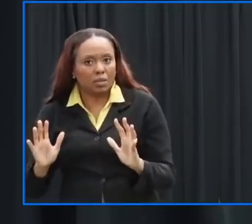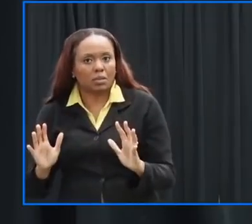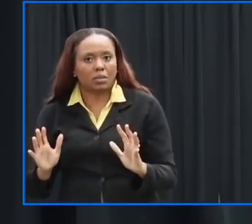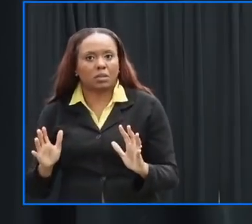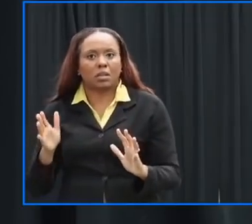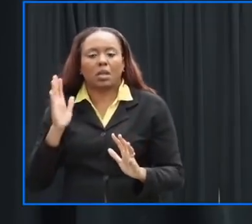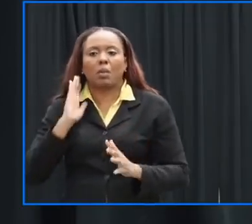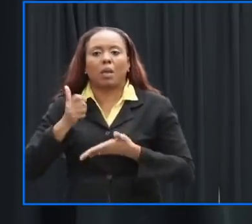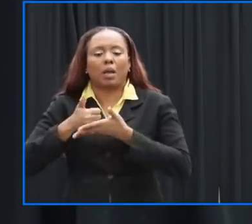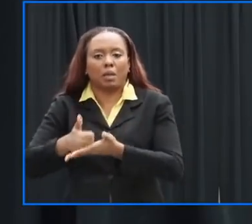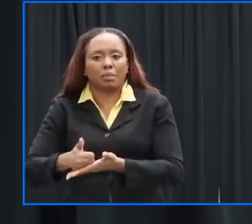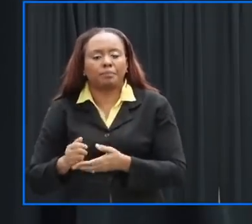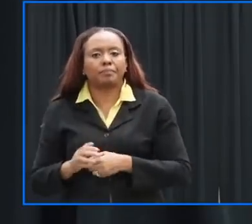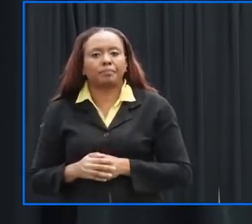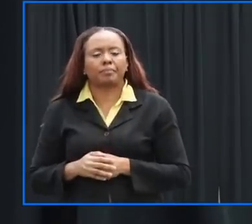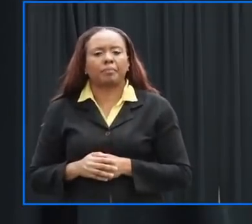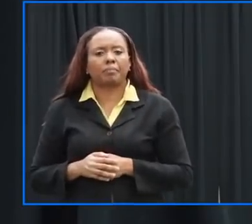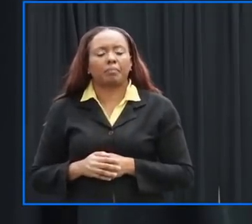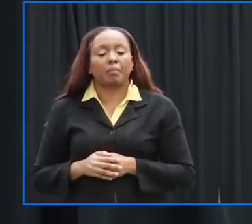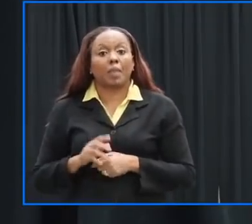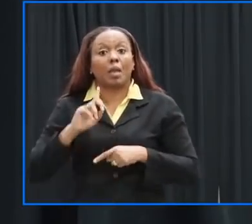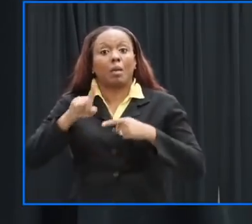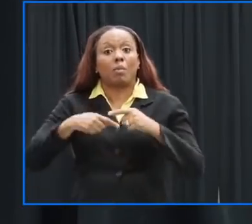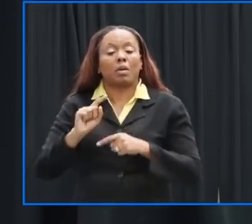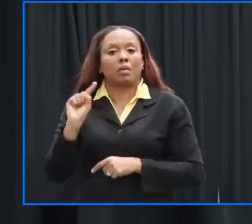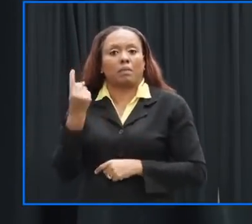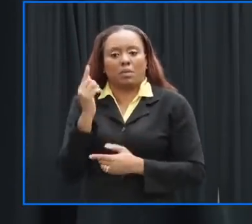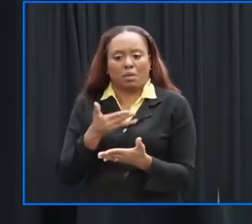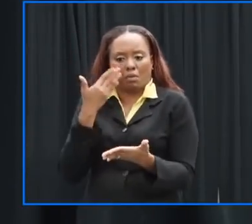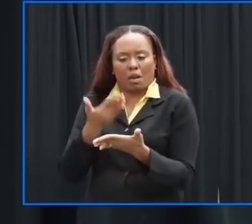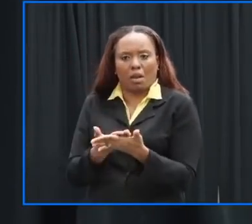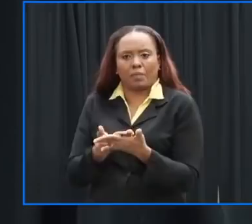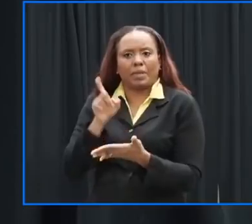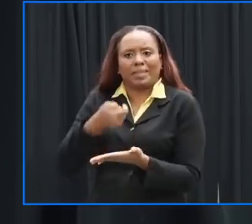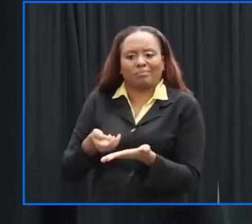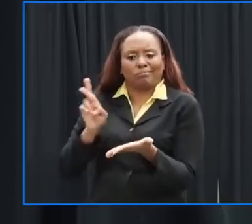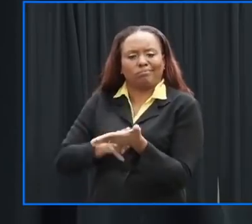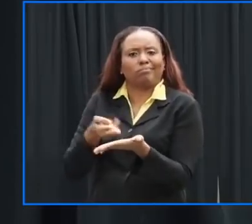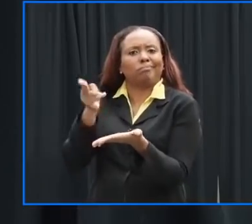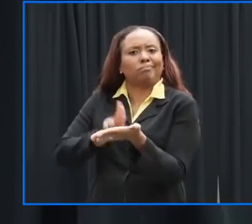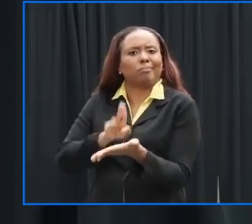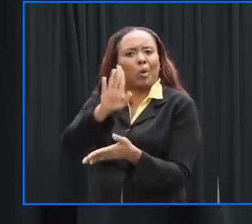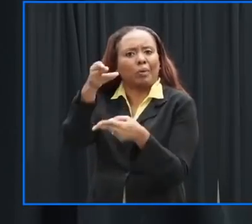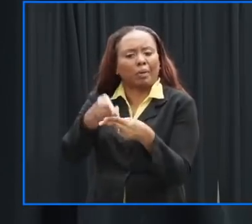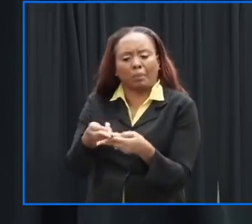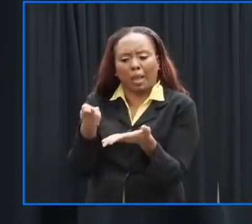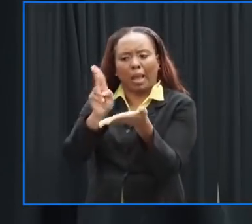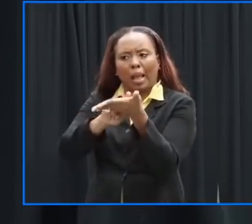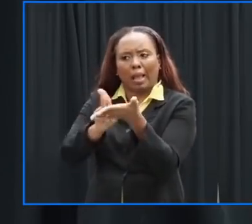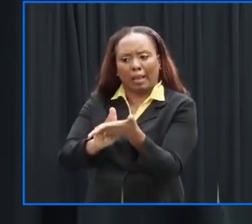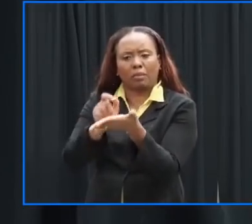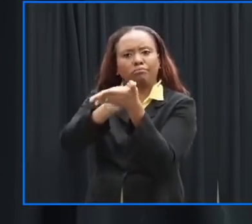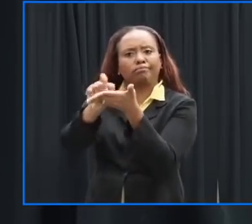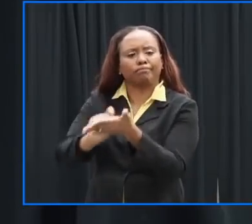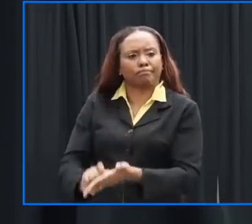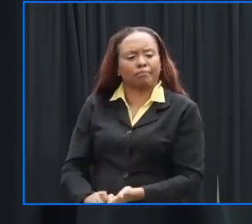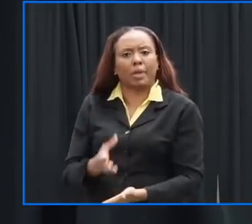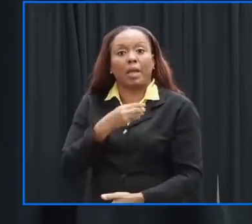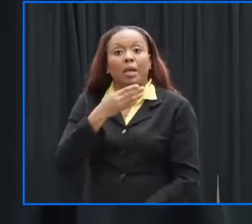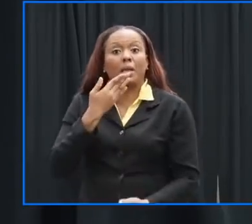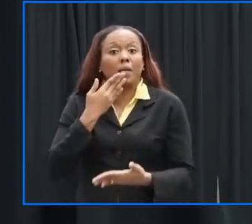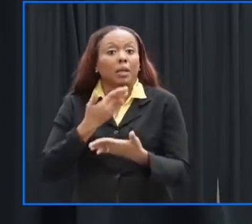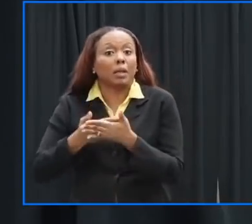the shelter you should be registered so we have an idea of the persons who are in the shelter and we will expect that we will have good behavior